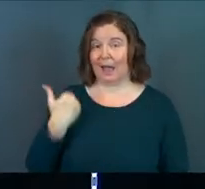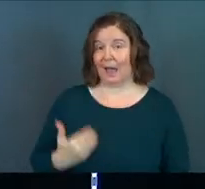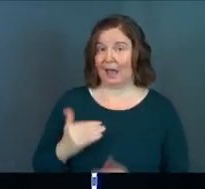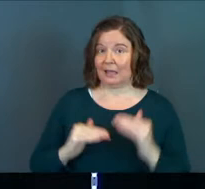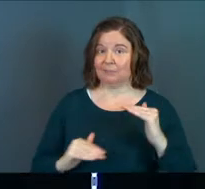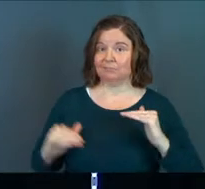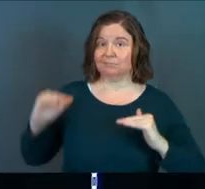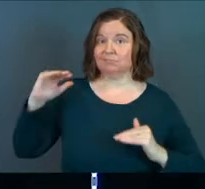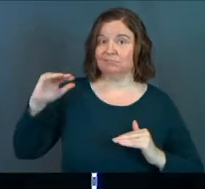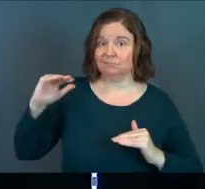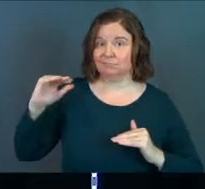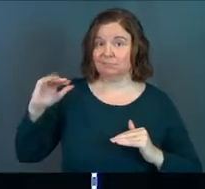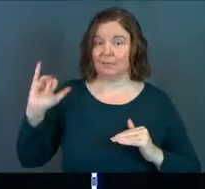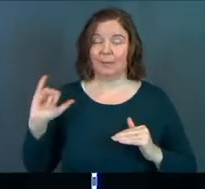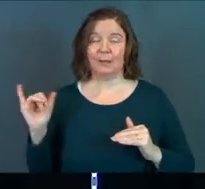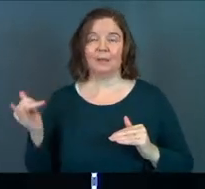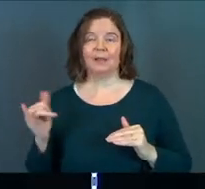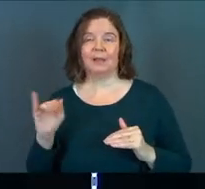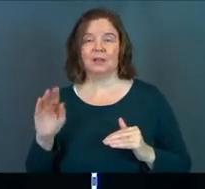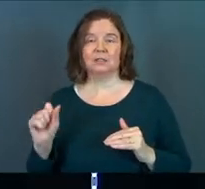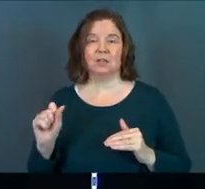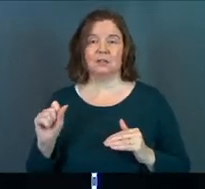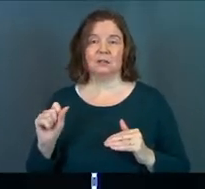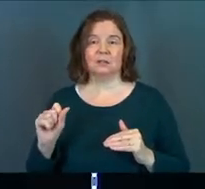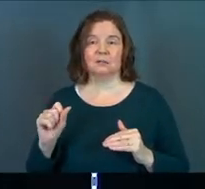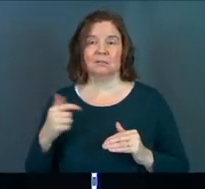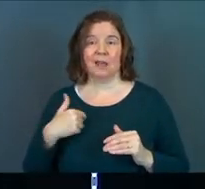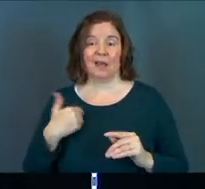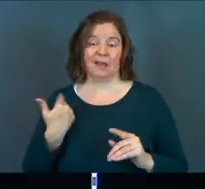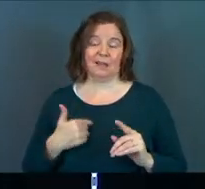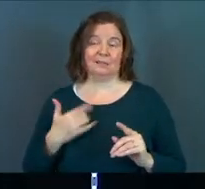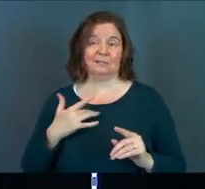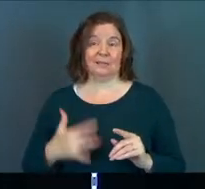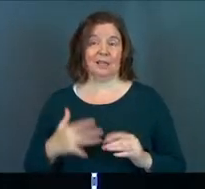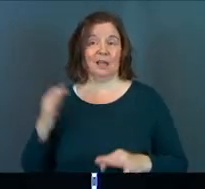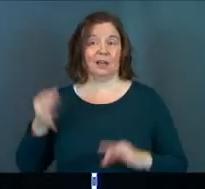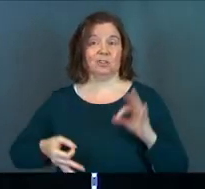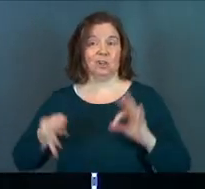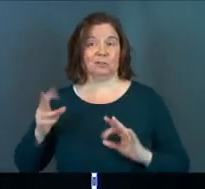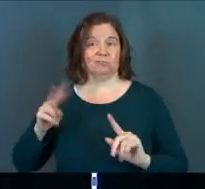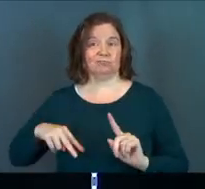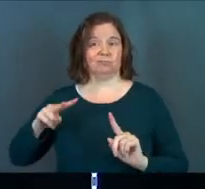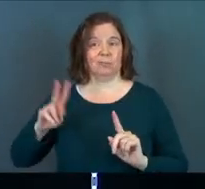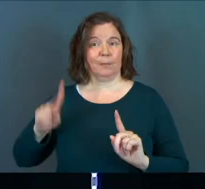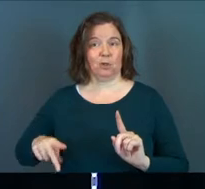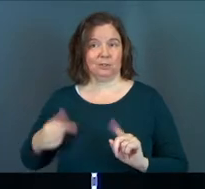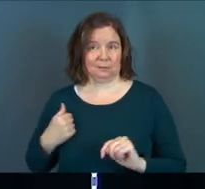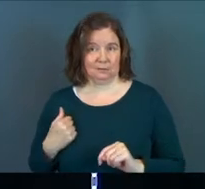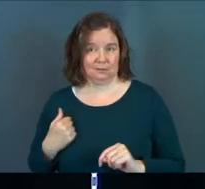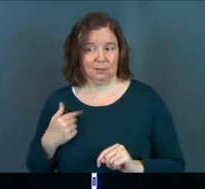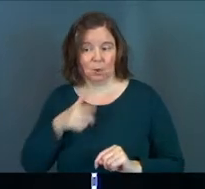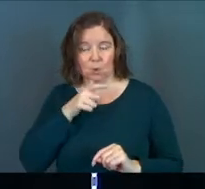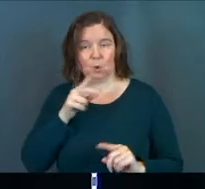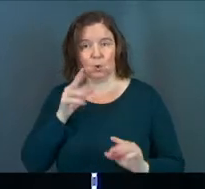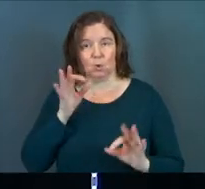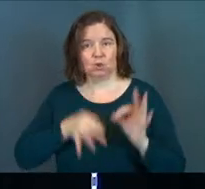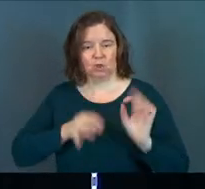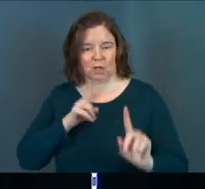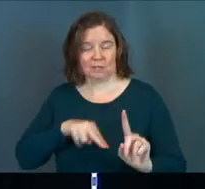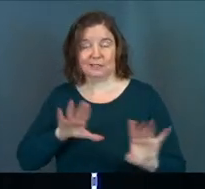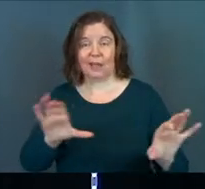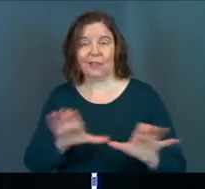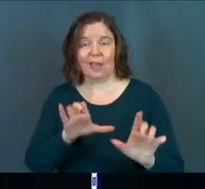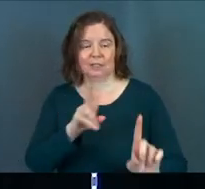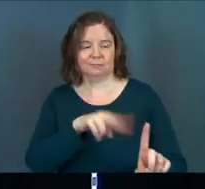than might be, like James says, a judgmental person, a person who judges on